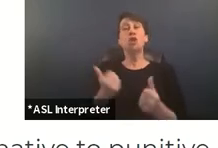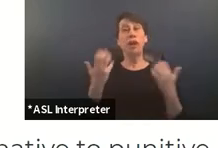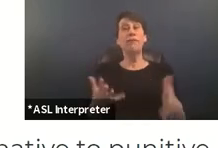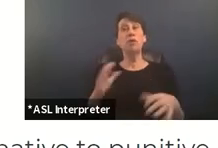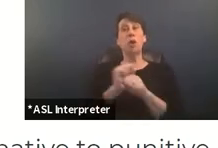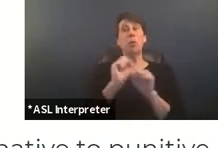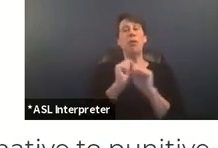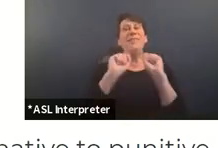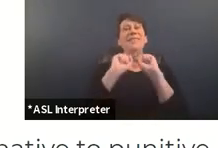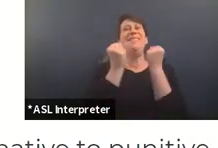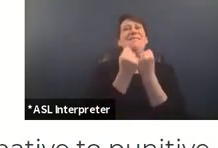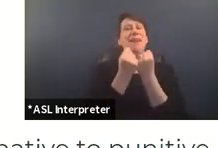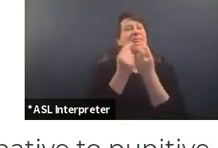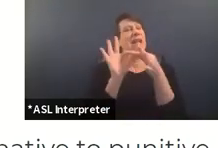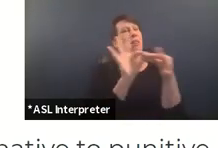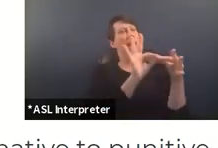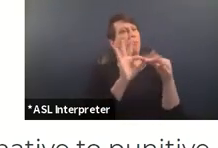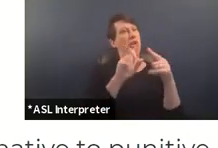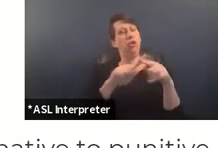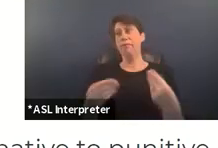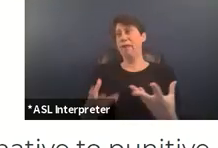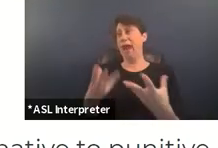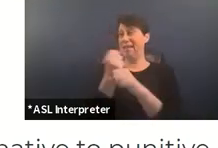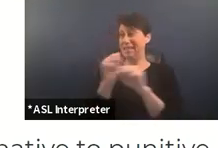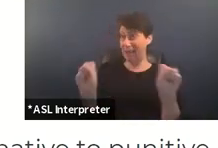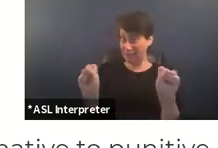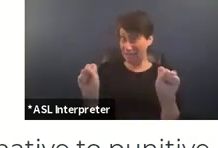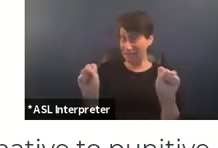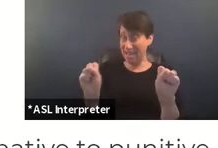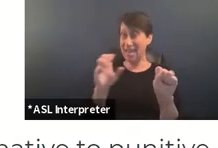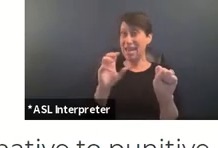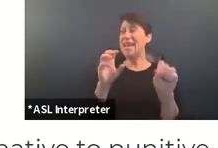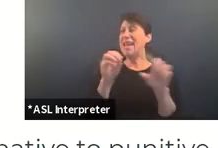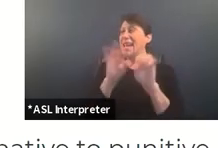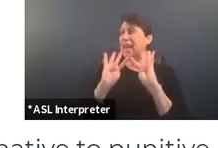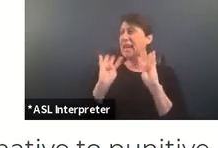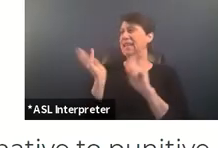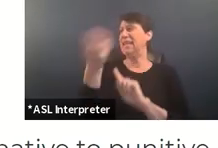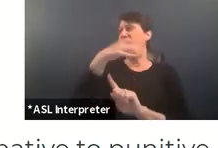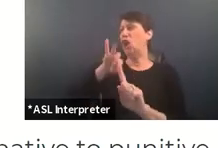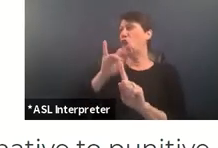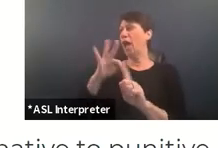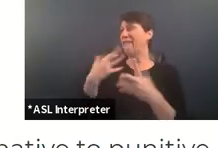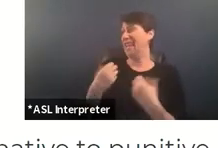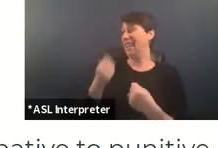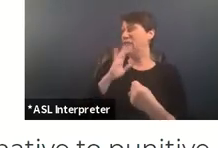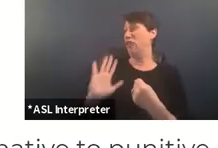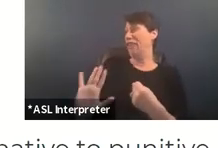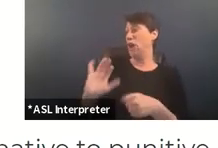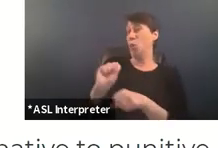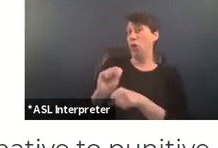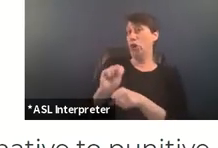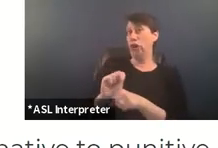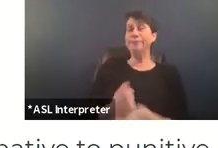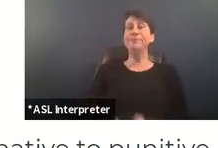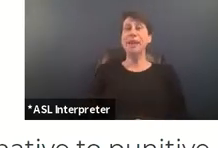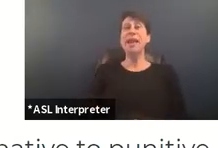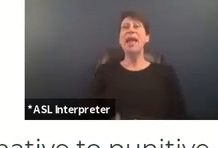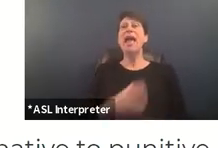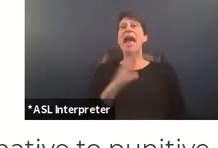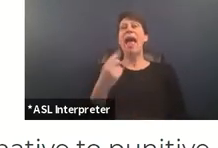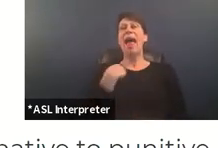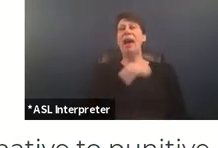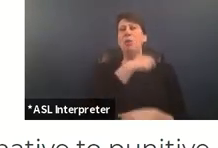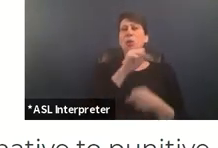team that's collaborating to provide safety um and a container of healing for their work and um we